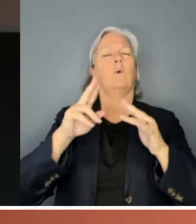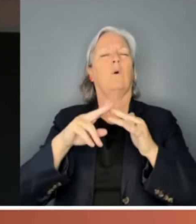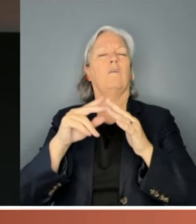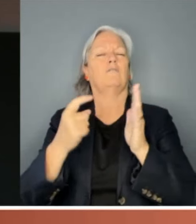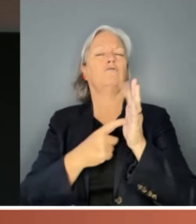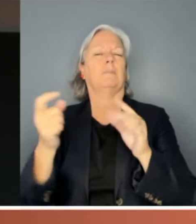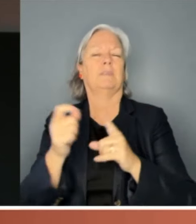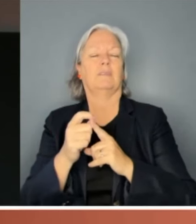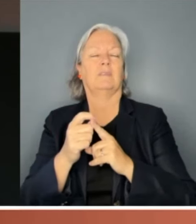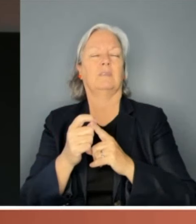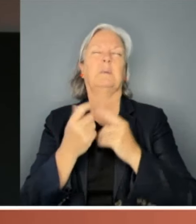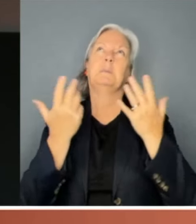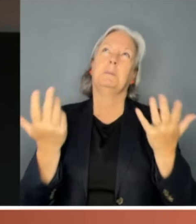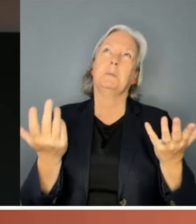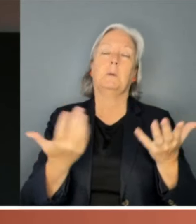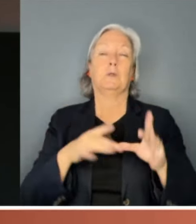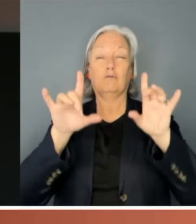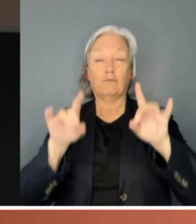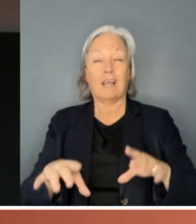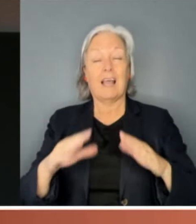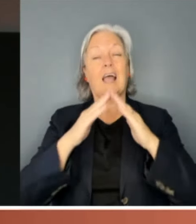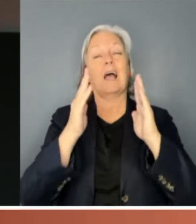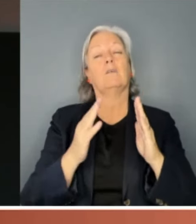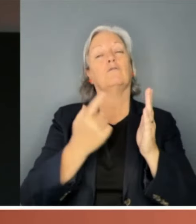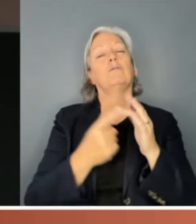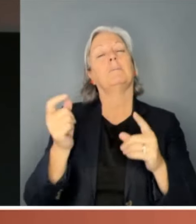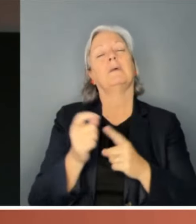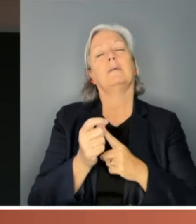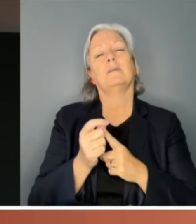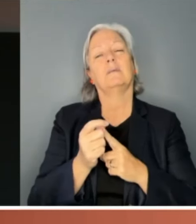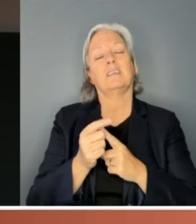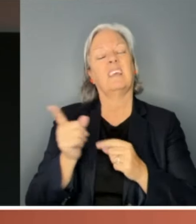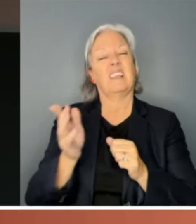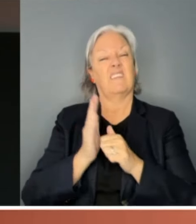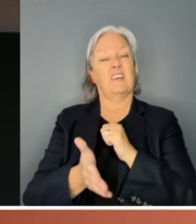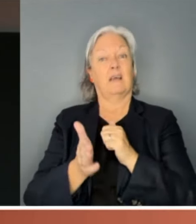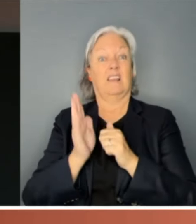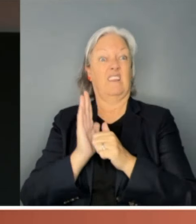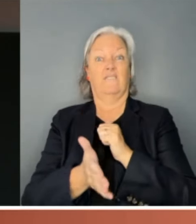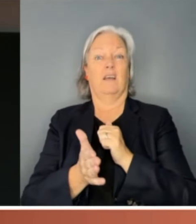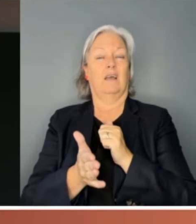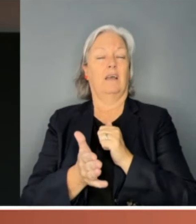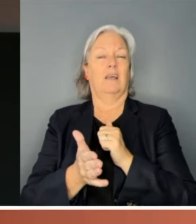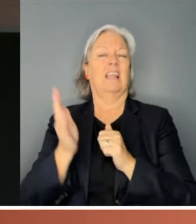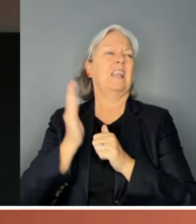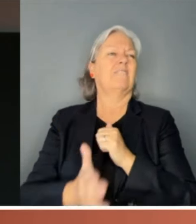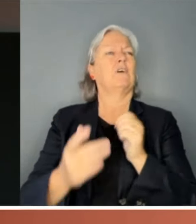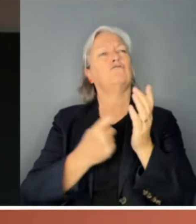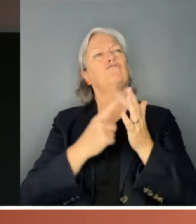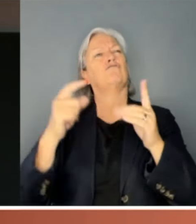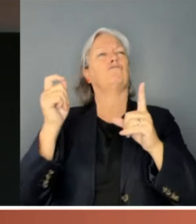Theoretically, Australia's House of Representatives has never, ever been a representative house.